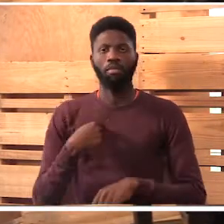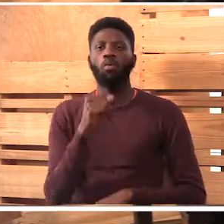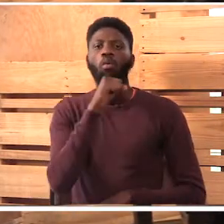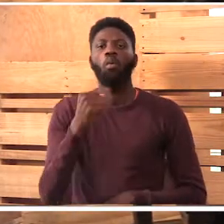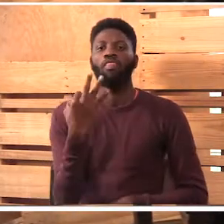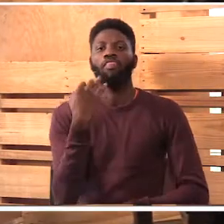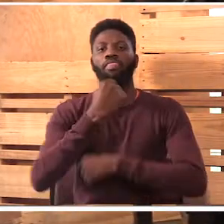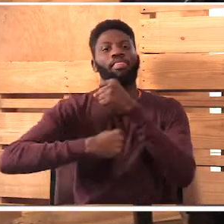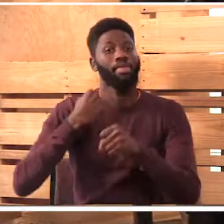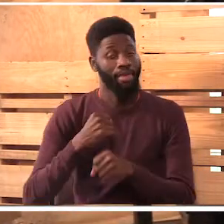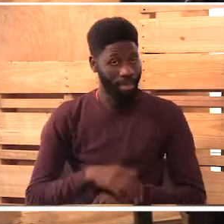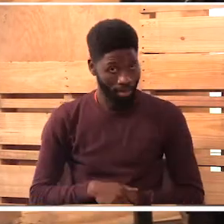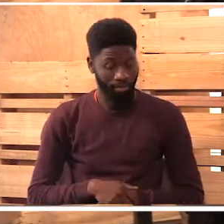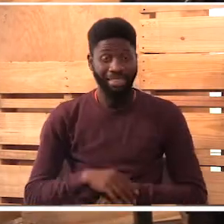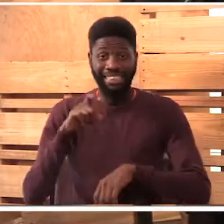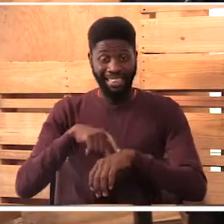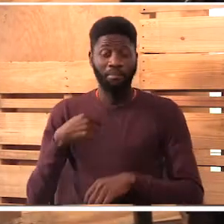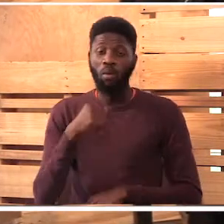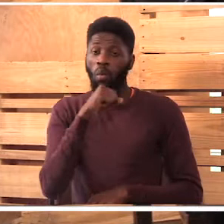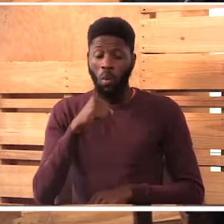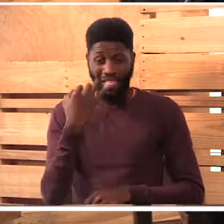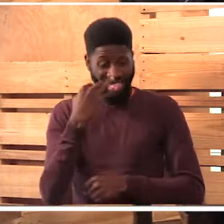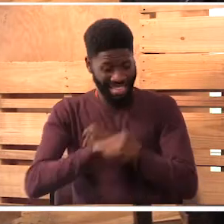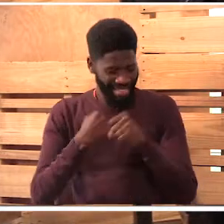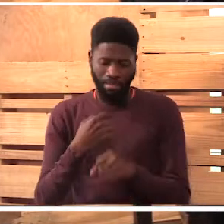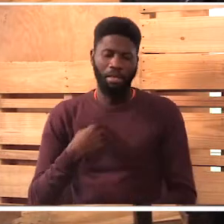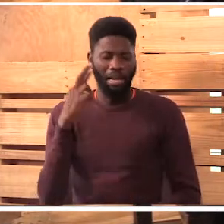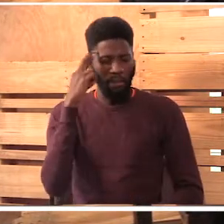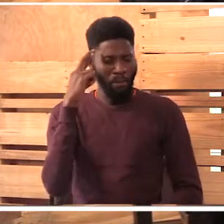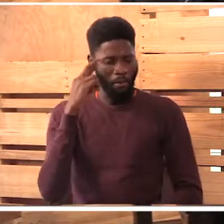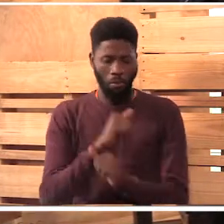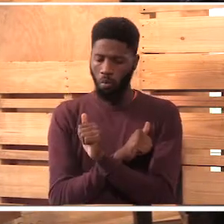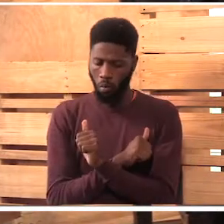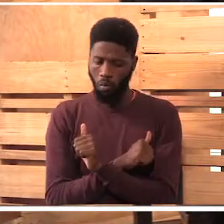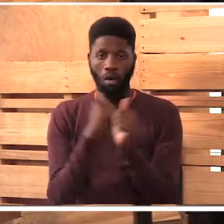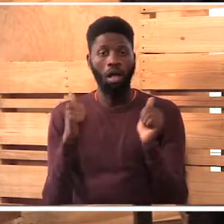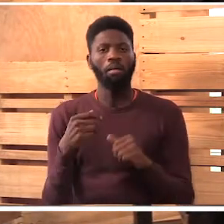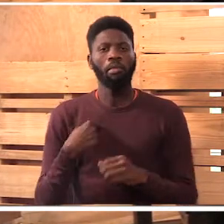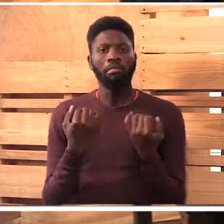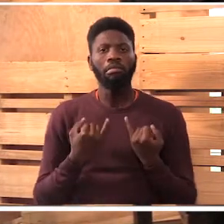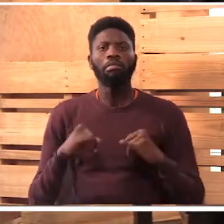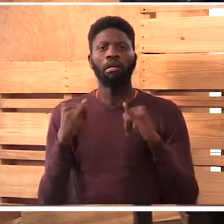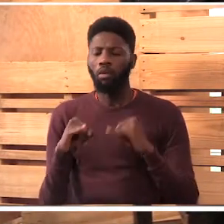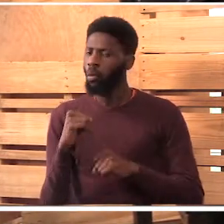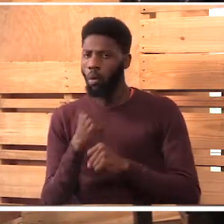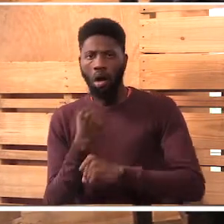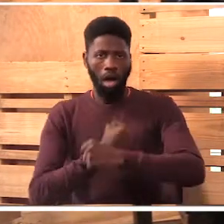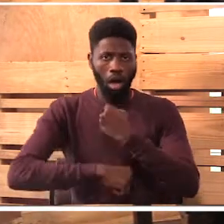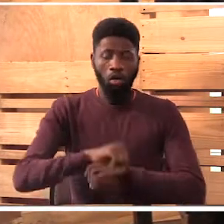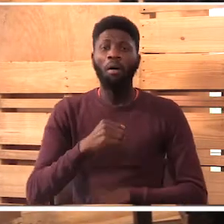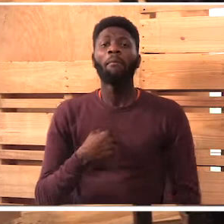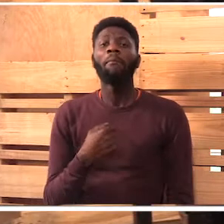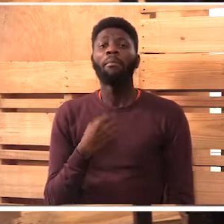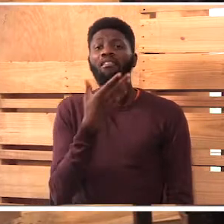old. That's when I was, I remember very well, I was trying to, to do my things. And my dad was like,